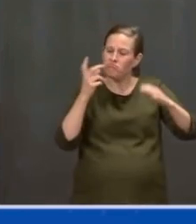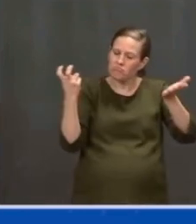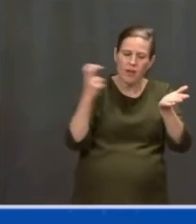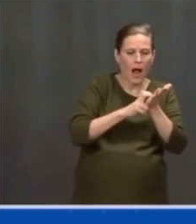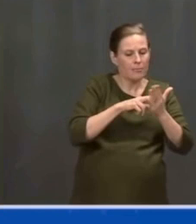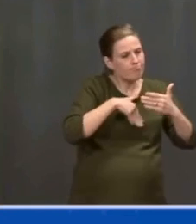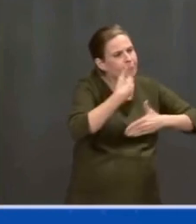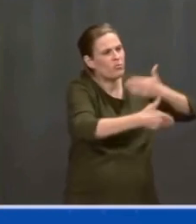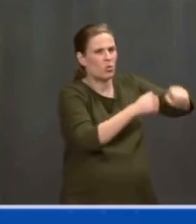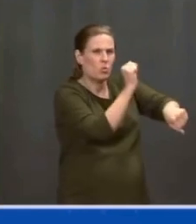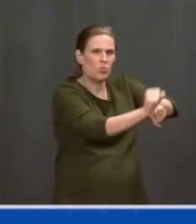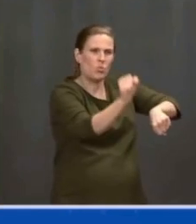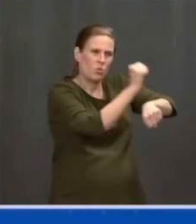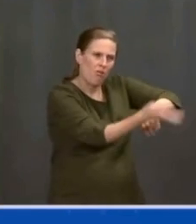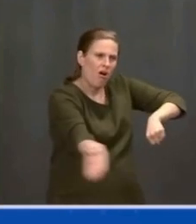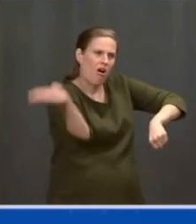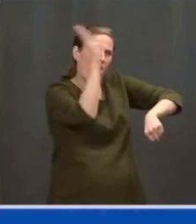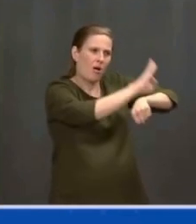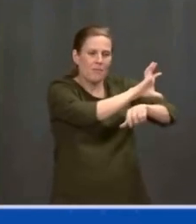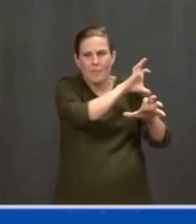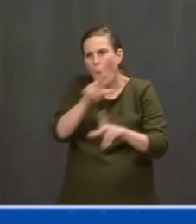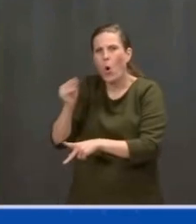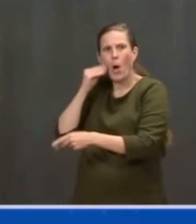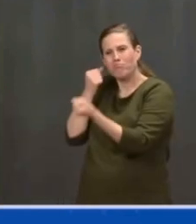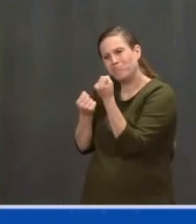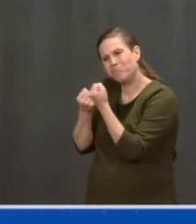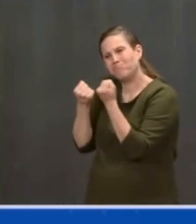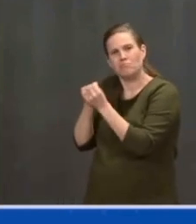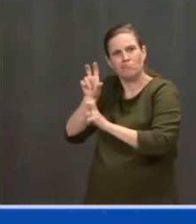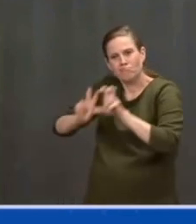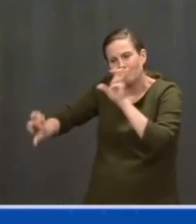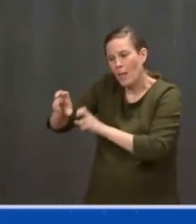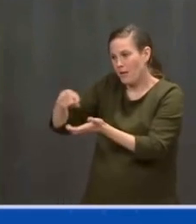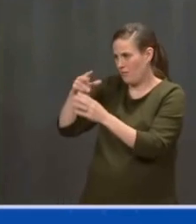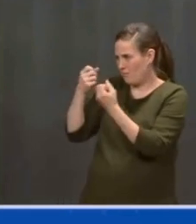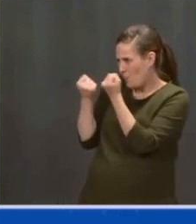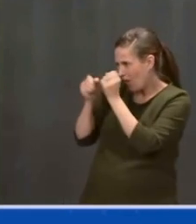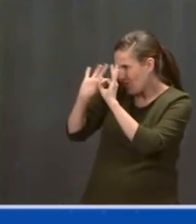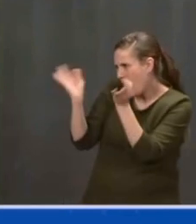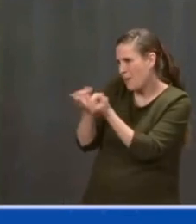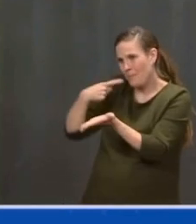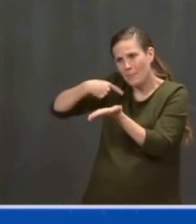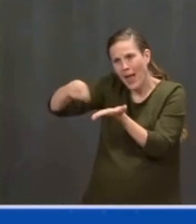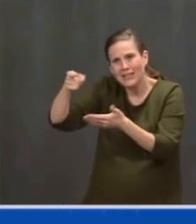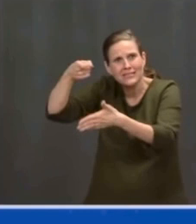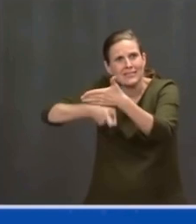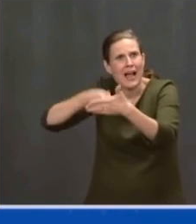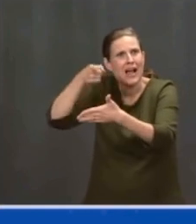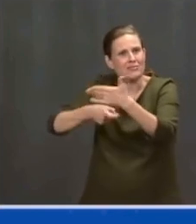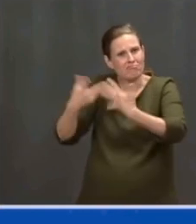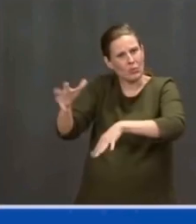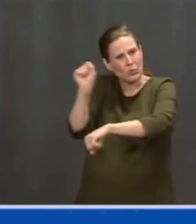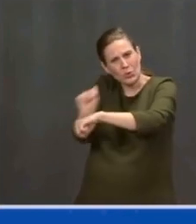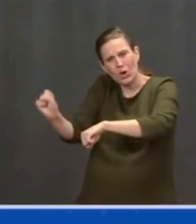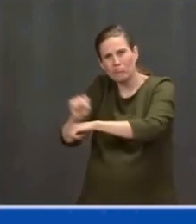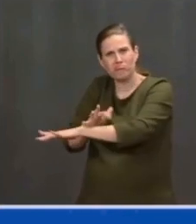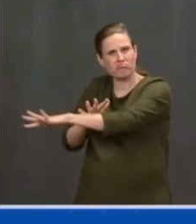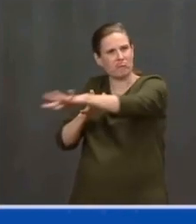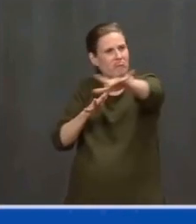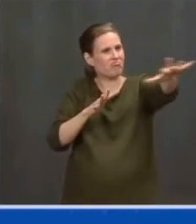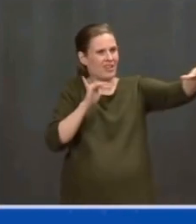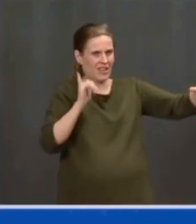serve their country and volunteer for their communities and just looking for a little bit of breathing room, just a little bit of light.